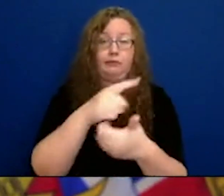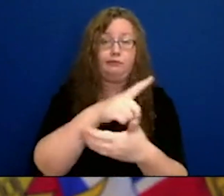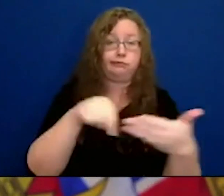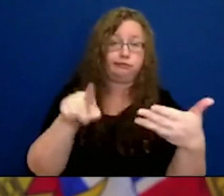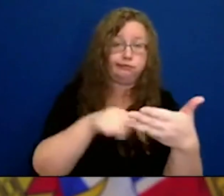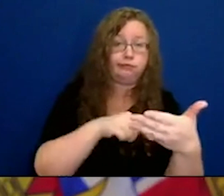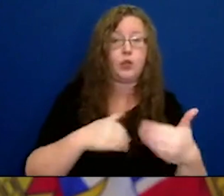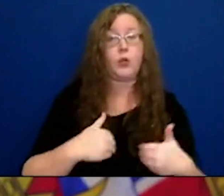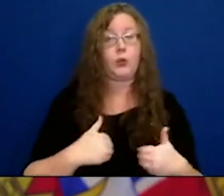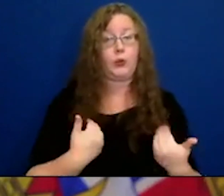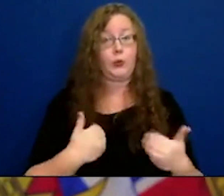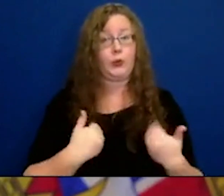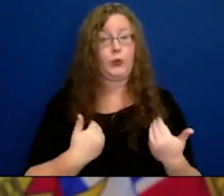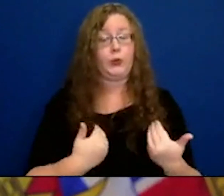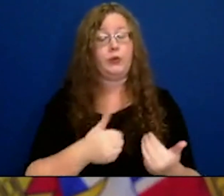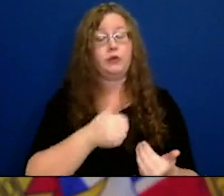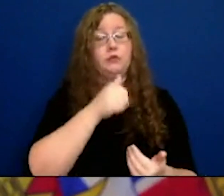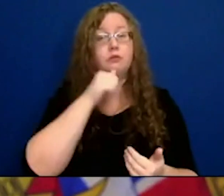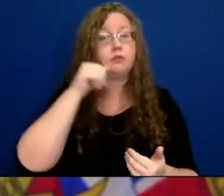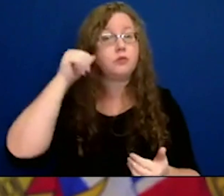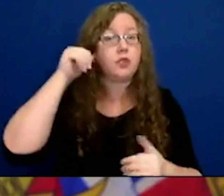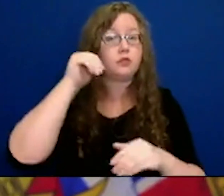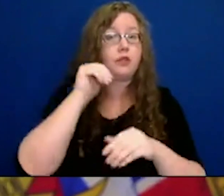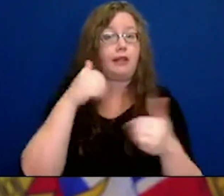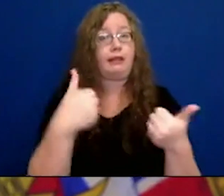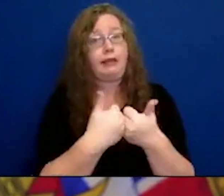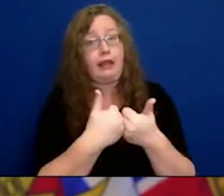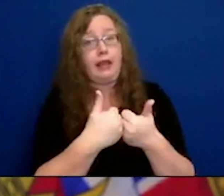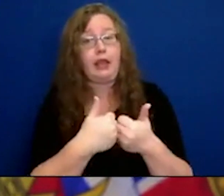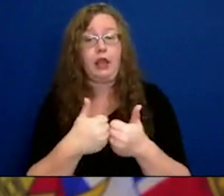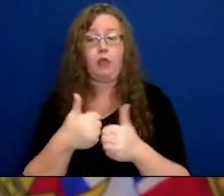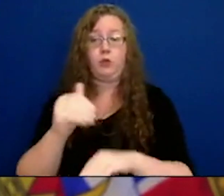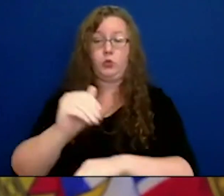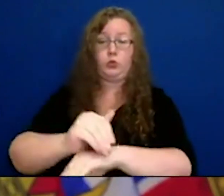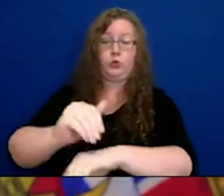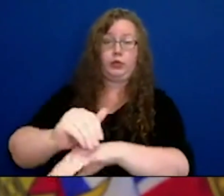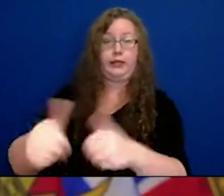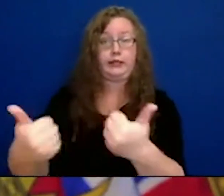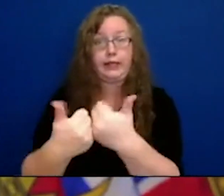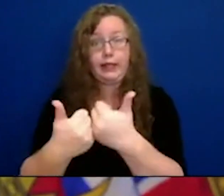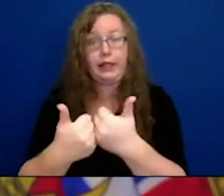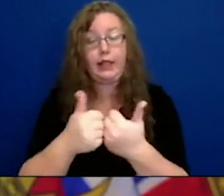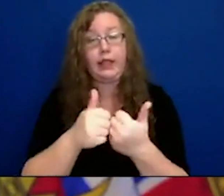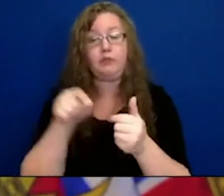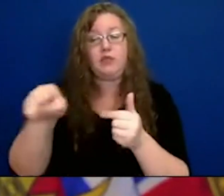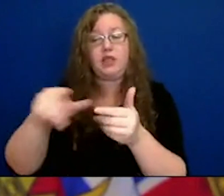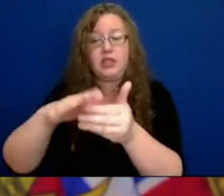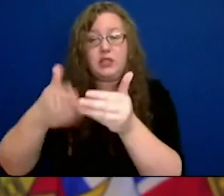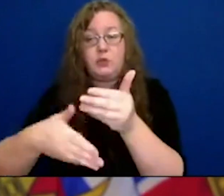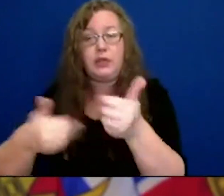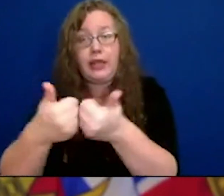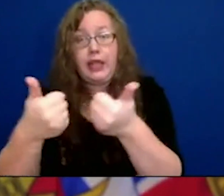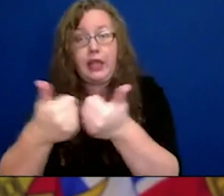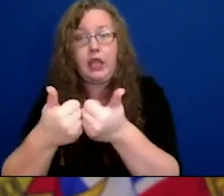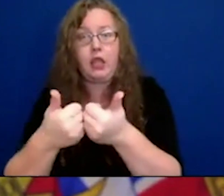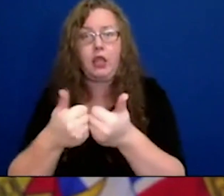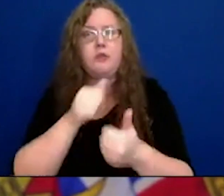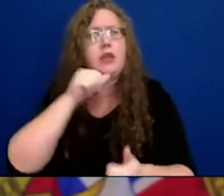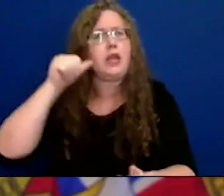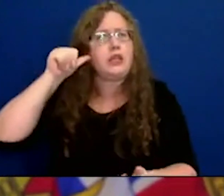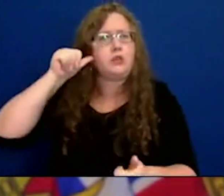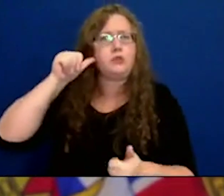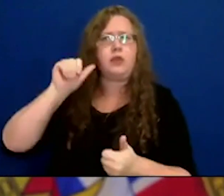because they can still practice. They would have games last night. They would have games tonight. And they may have got home from school and their parents say, your game's off tonight.